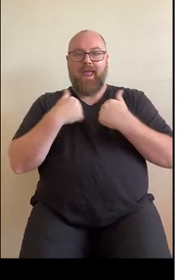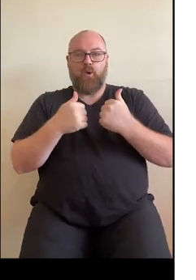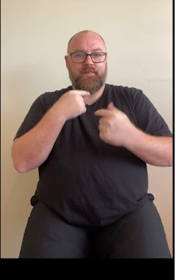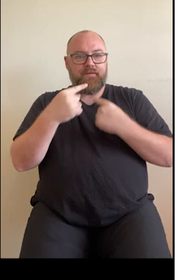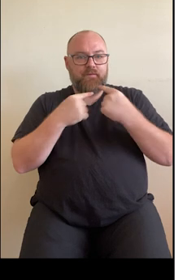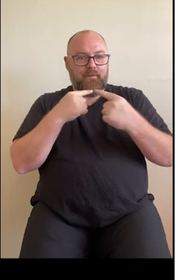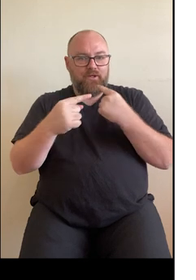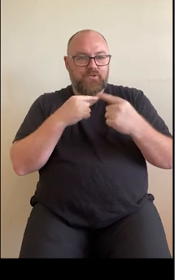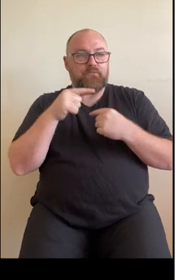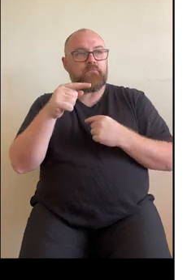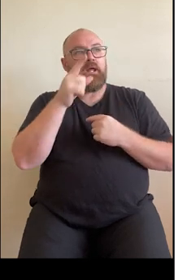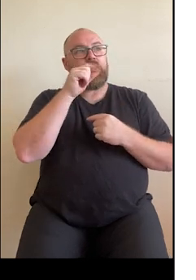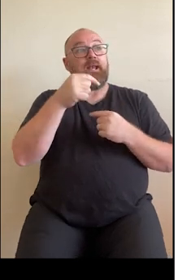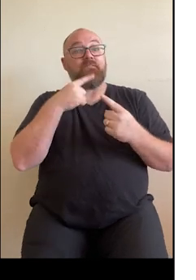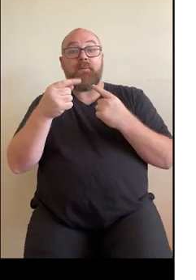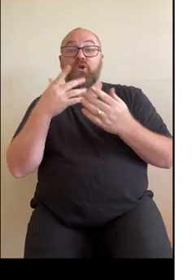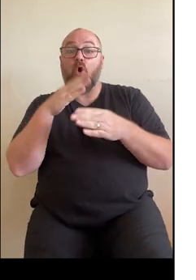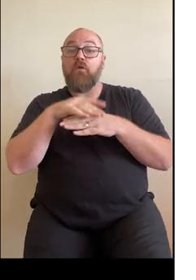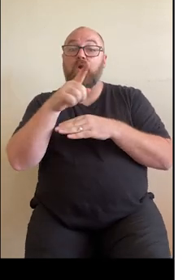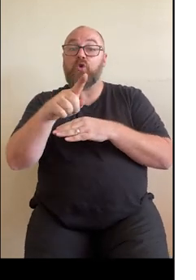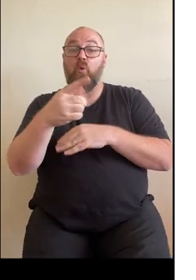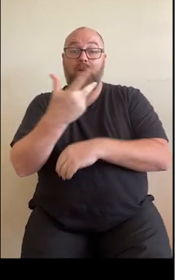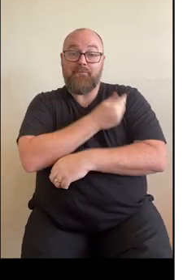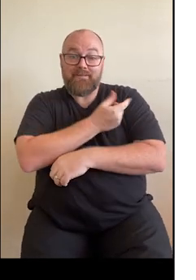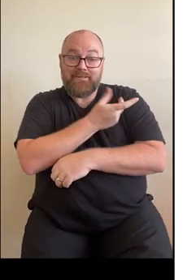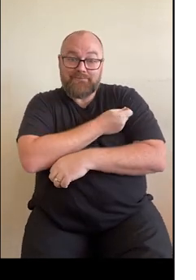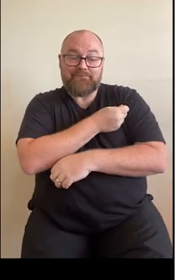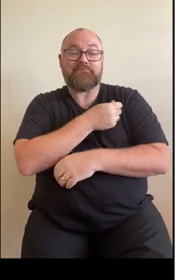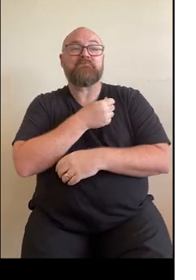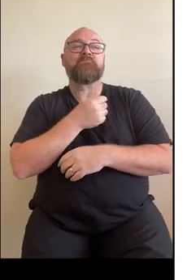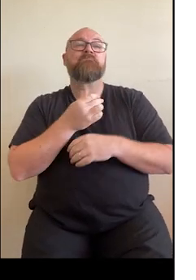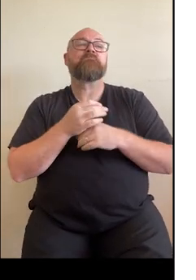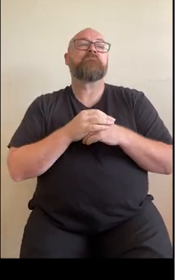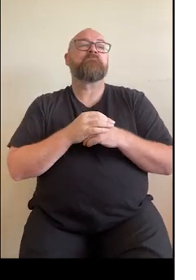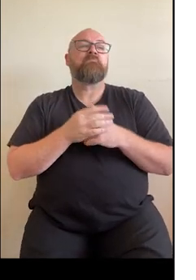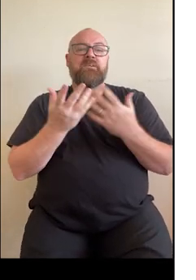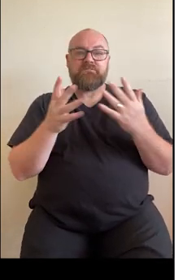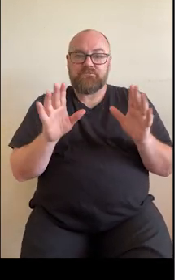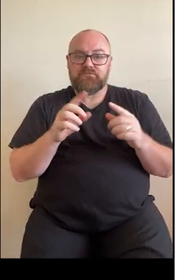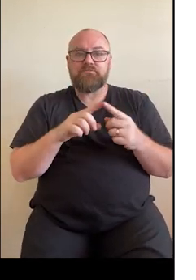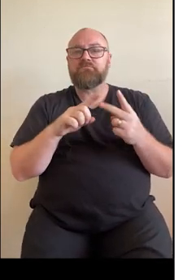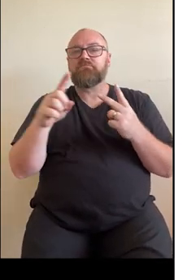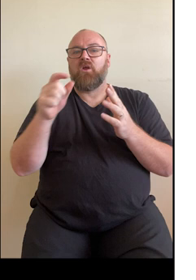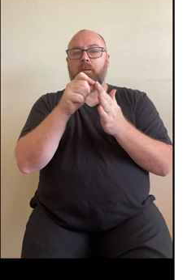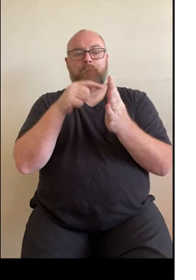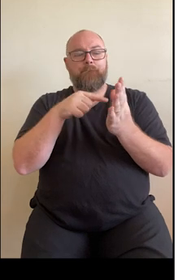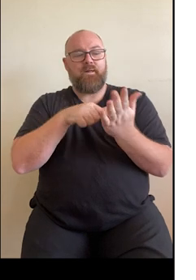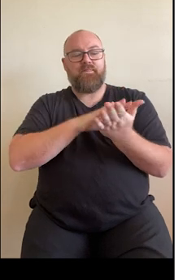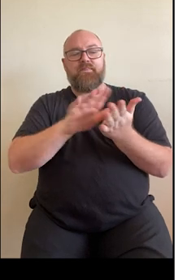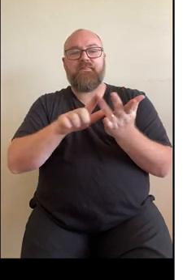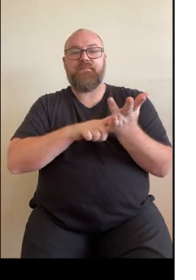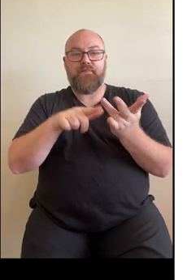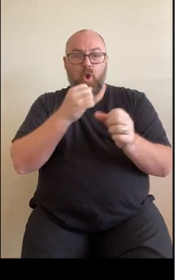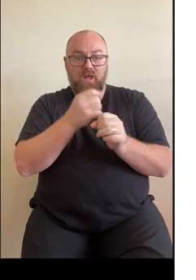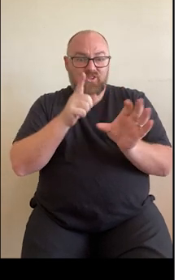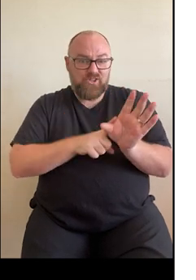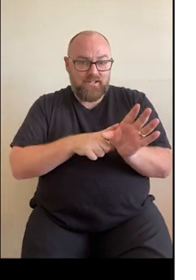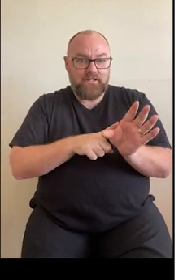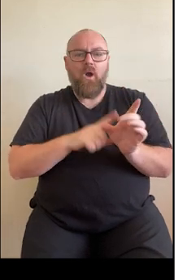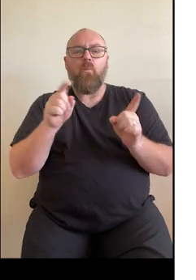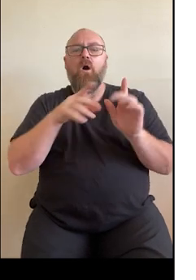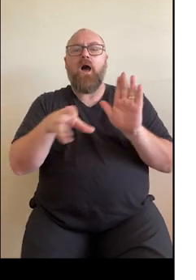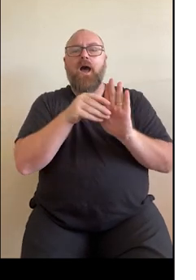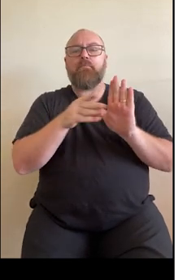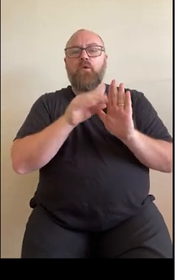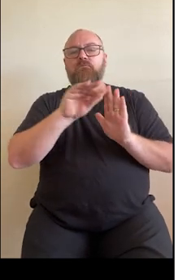can contain information about your immunisations and your vaccinations, your pathology and diagnostic imaging reports uploaded by